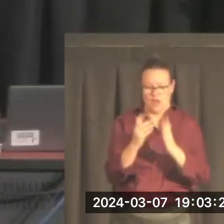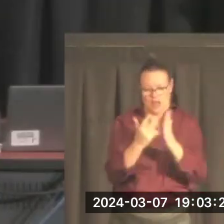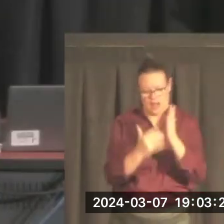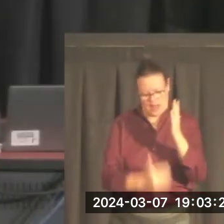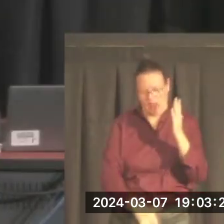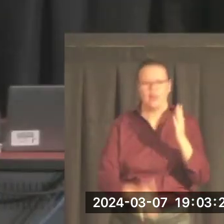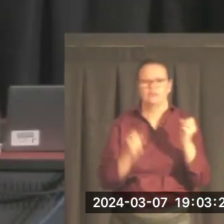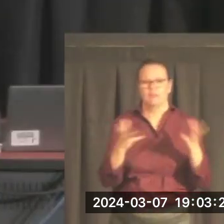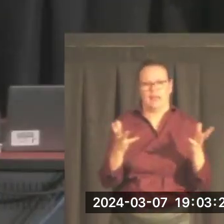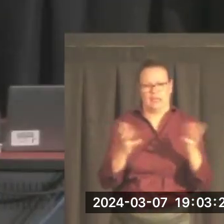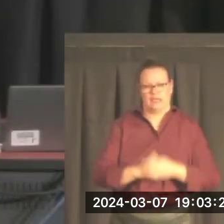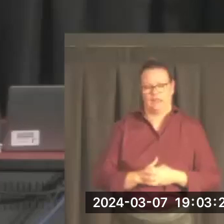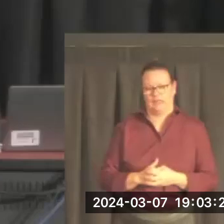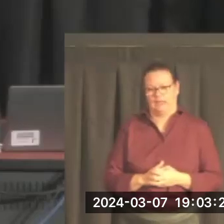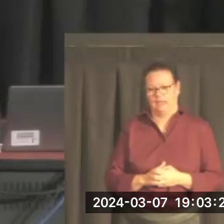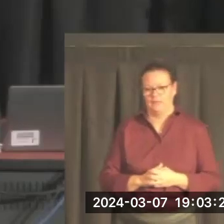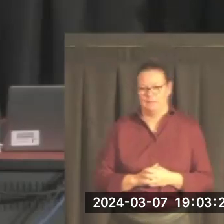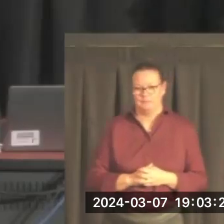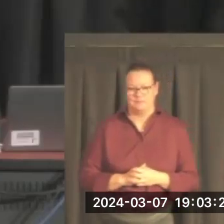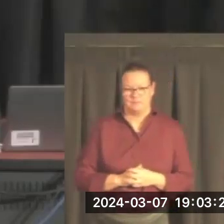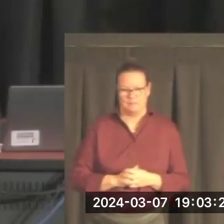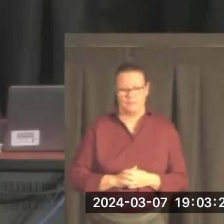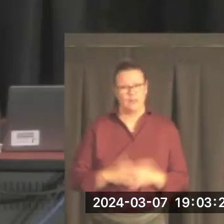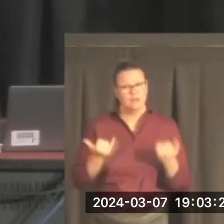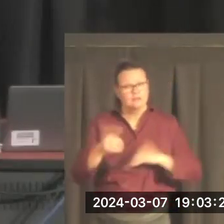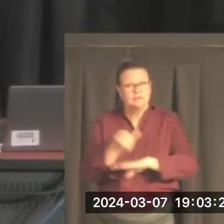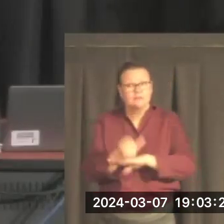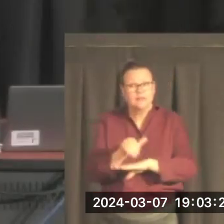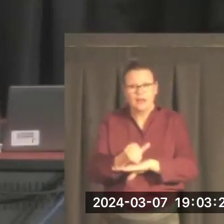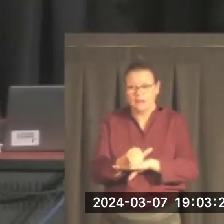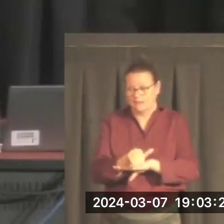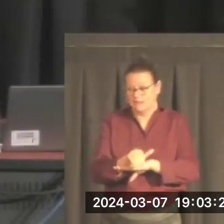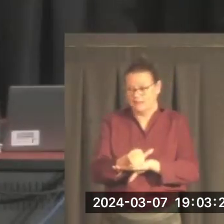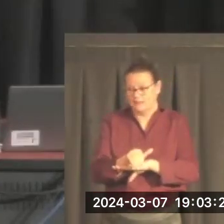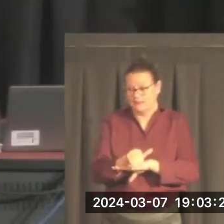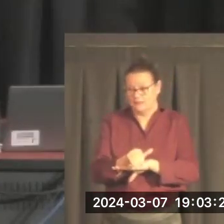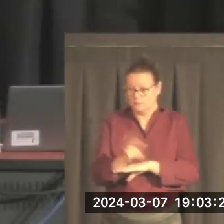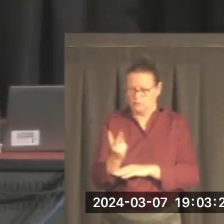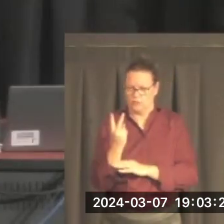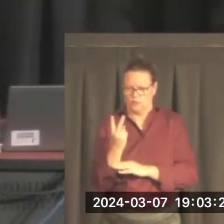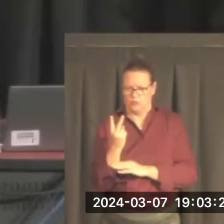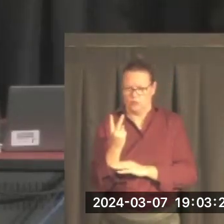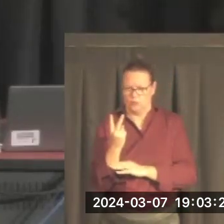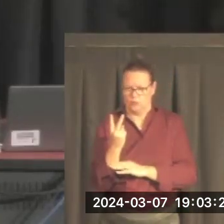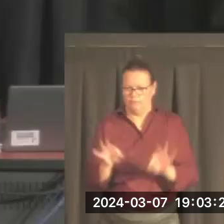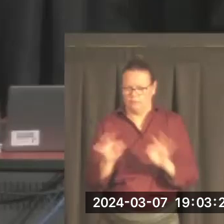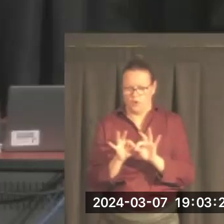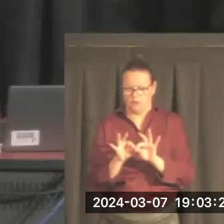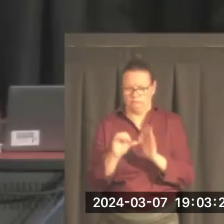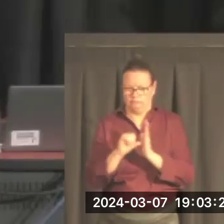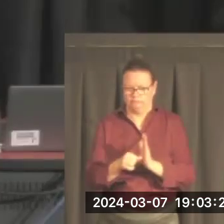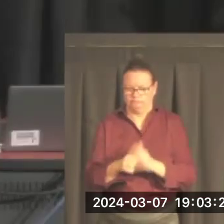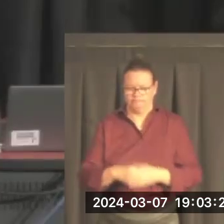get the picture. Now, for our purposes here tonight, though, I think two things are especially worth noting.